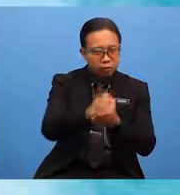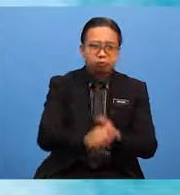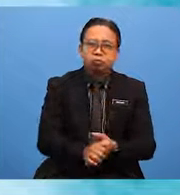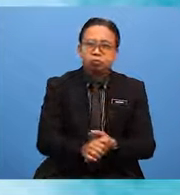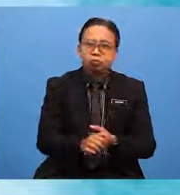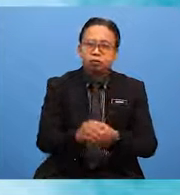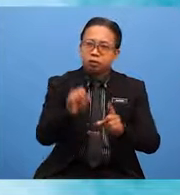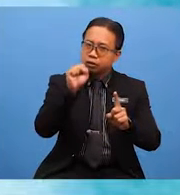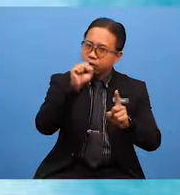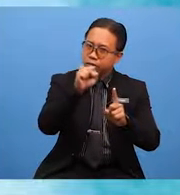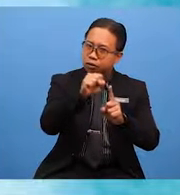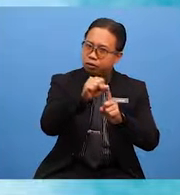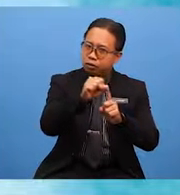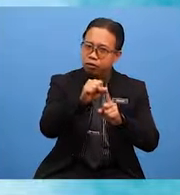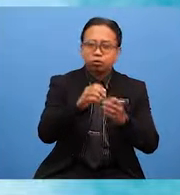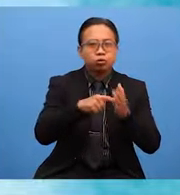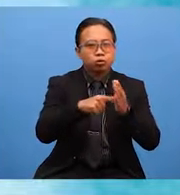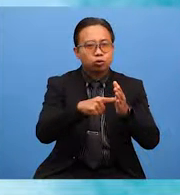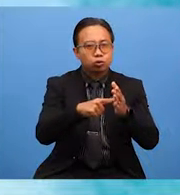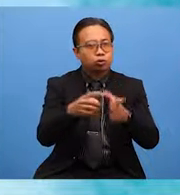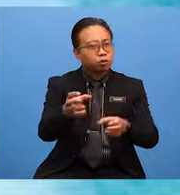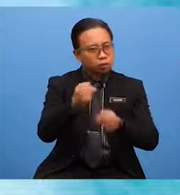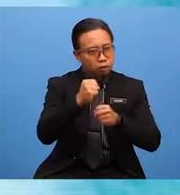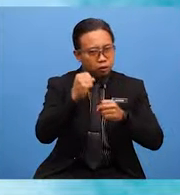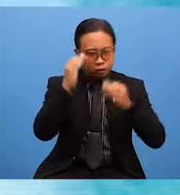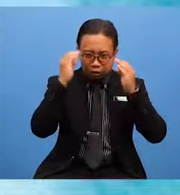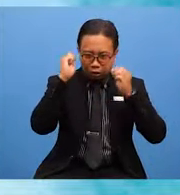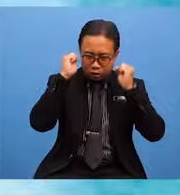and serious to show that you need immediate attention.